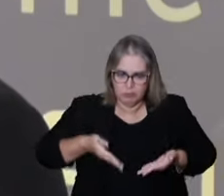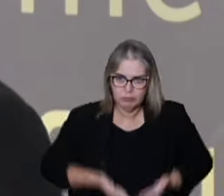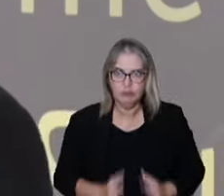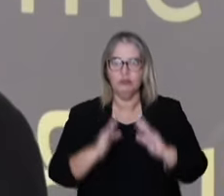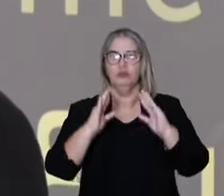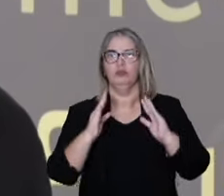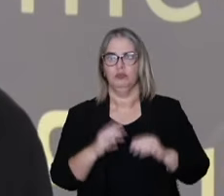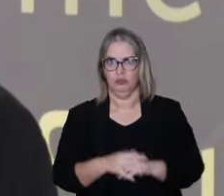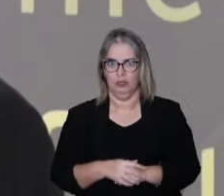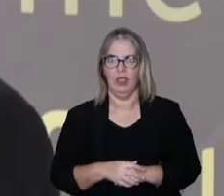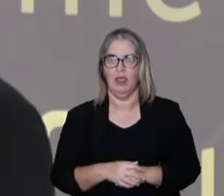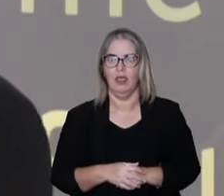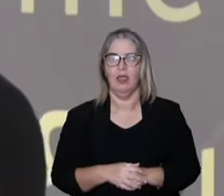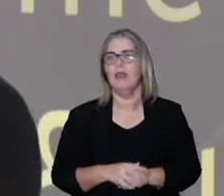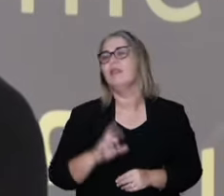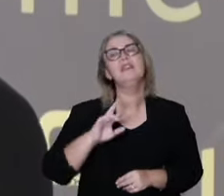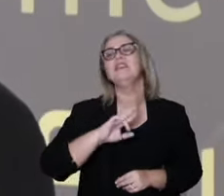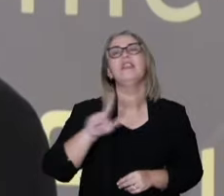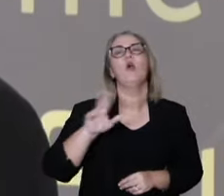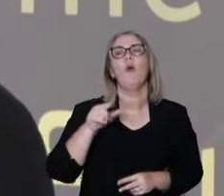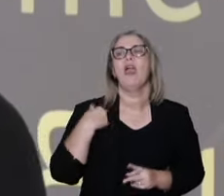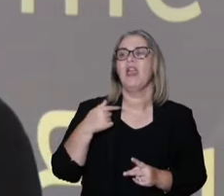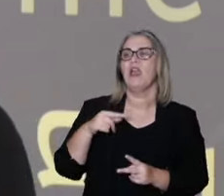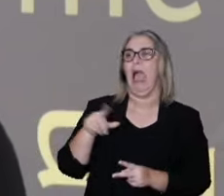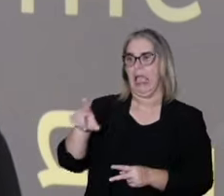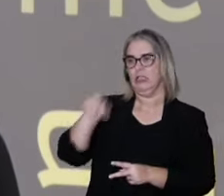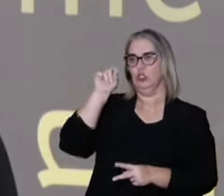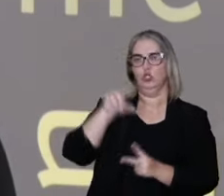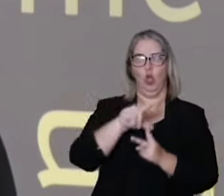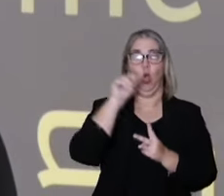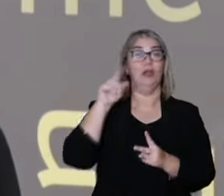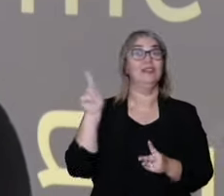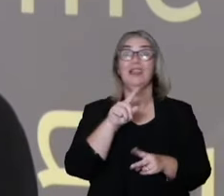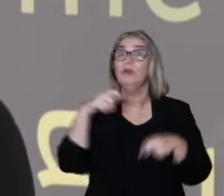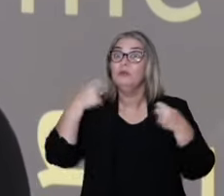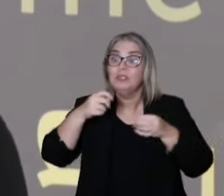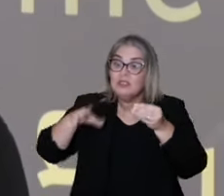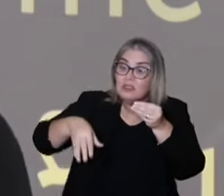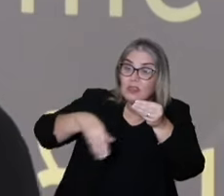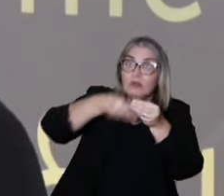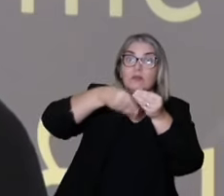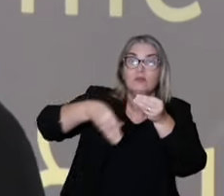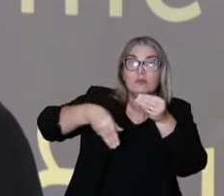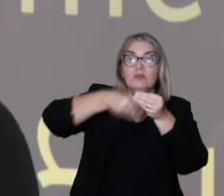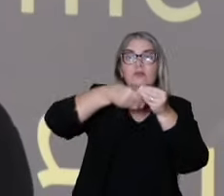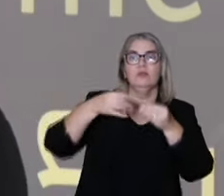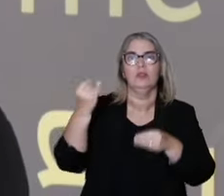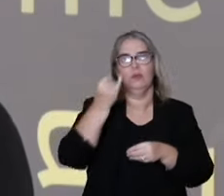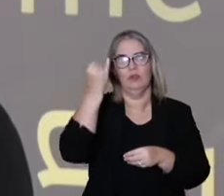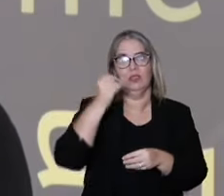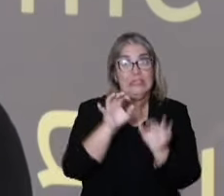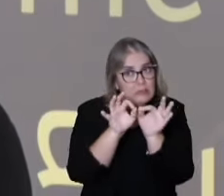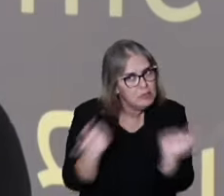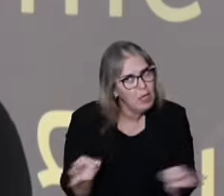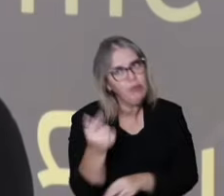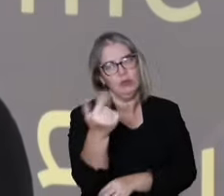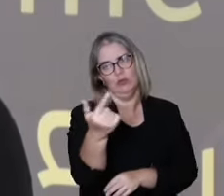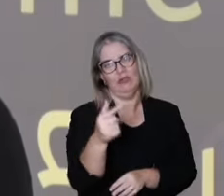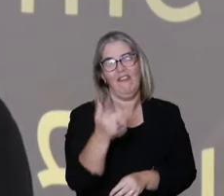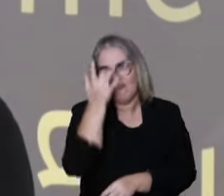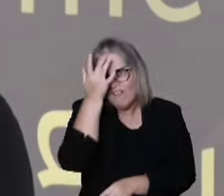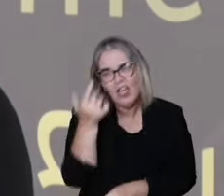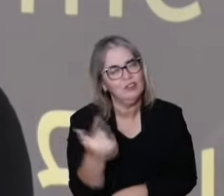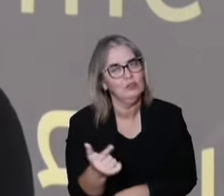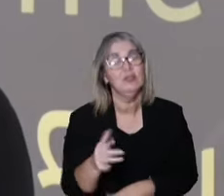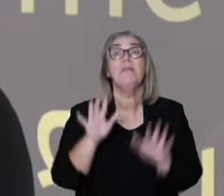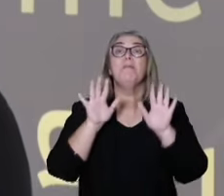a position of choosing one or the other. We are in a position of learning to compose and integrating. It's not simple. It's not